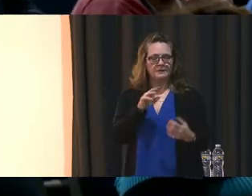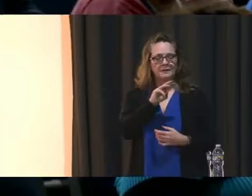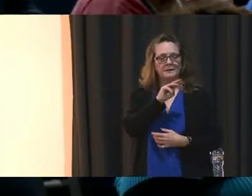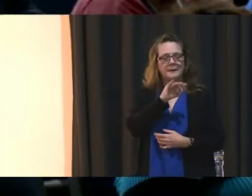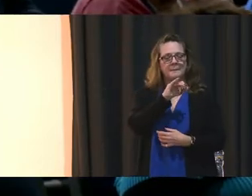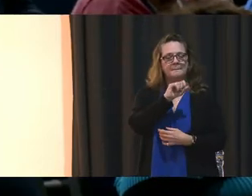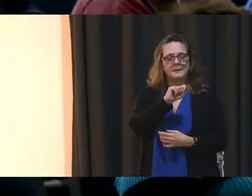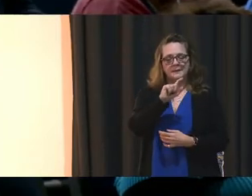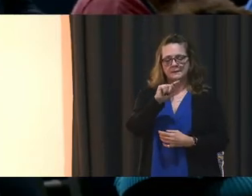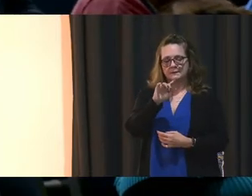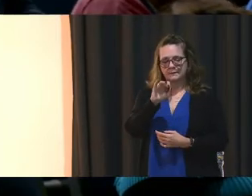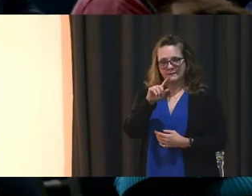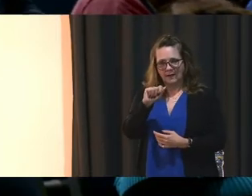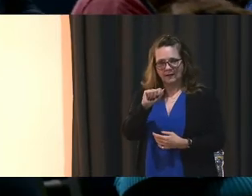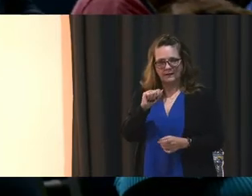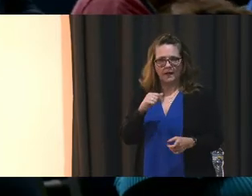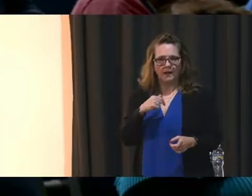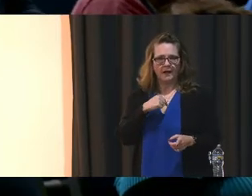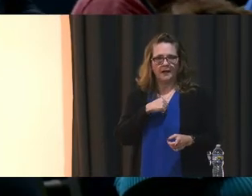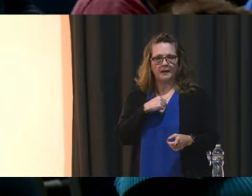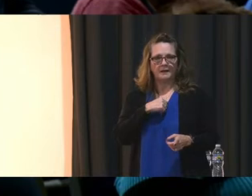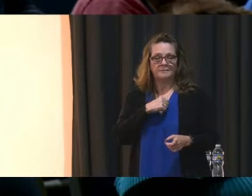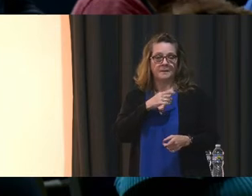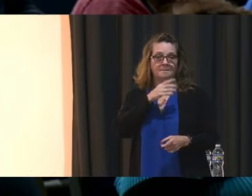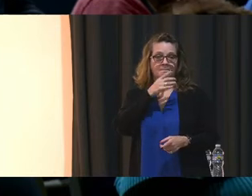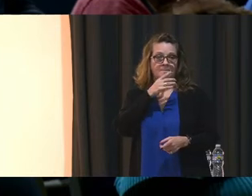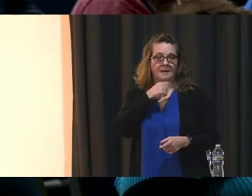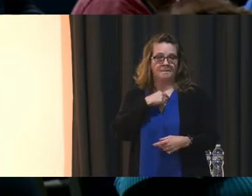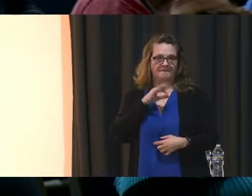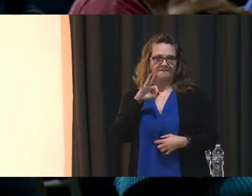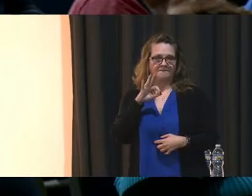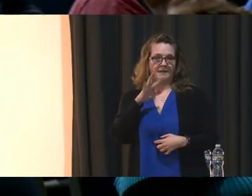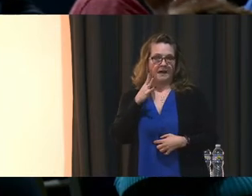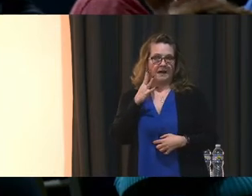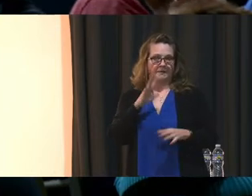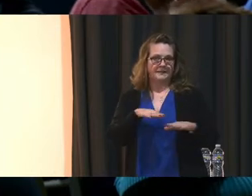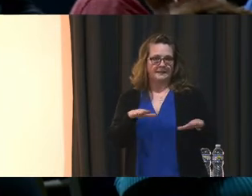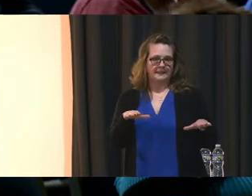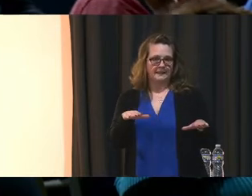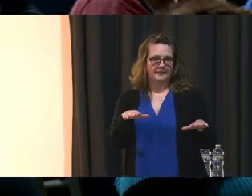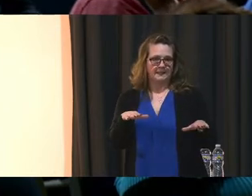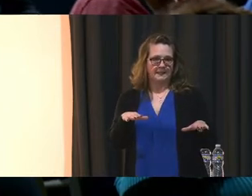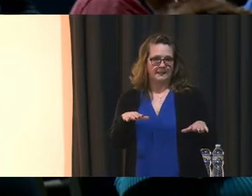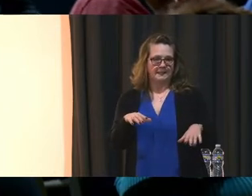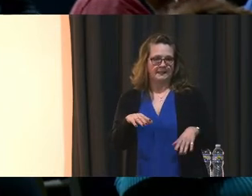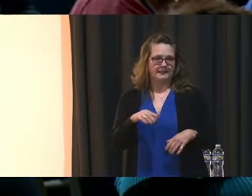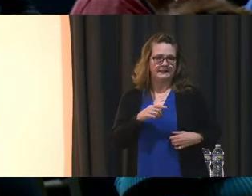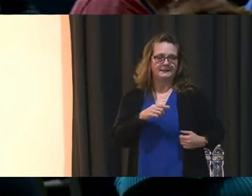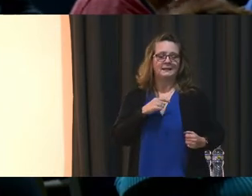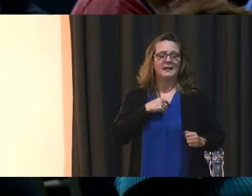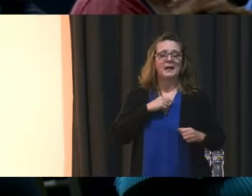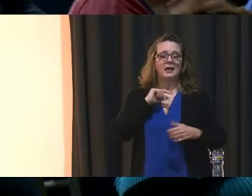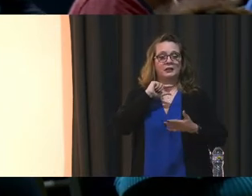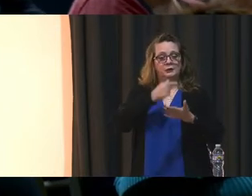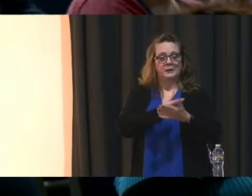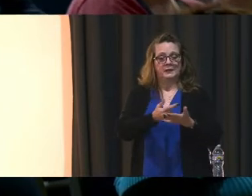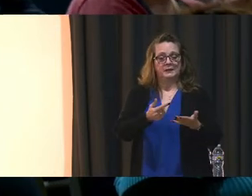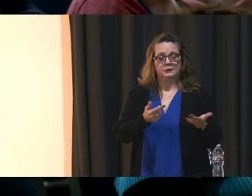Fuentes. I am a mother of five, class of 23, High Point graduate,